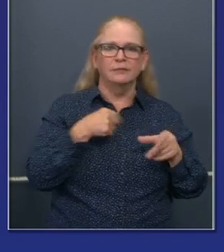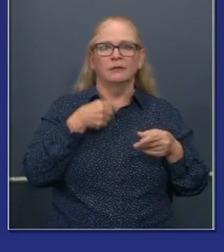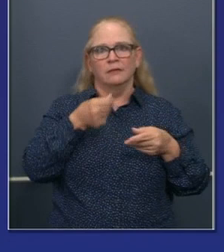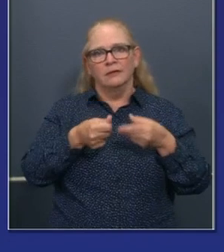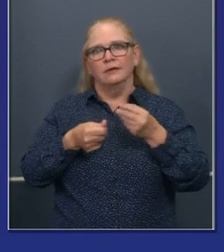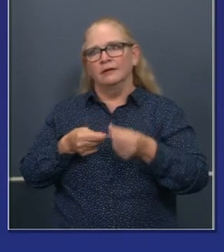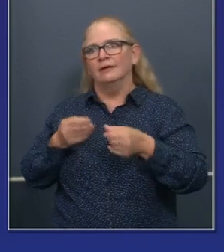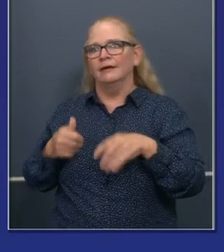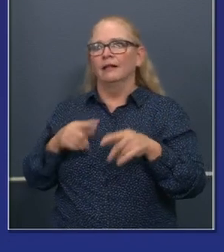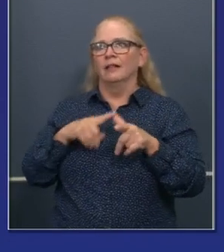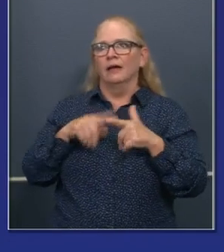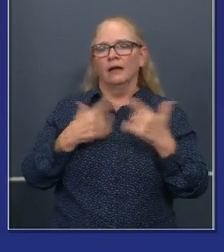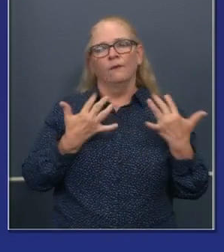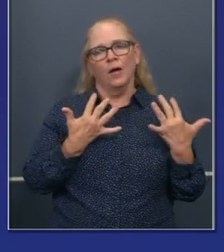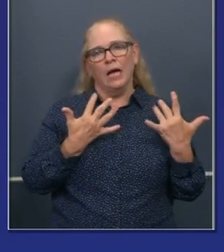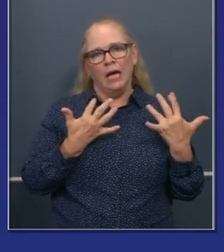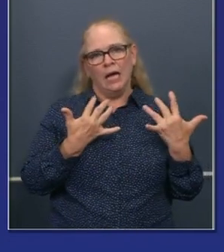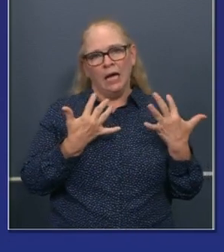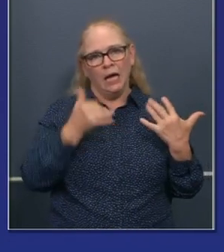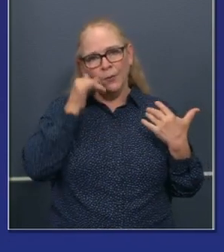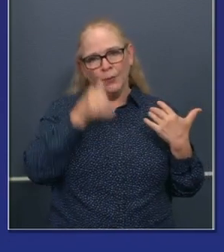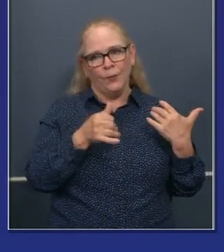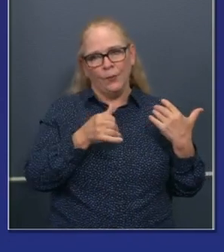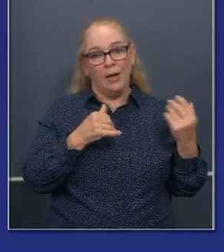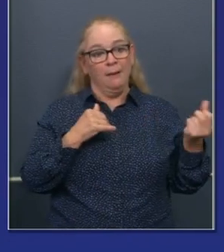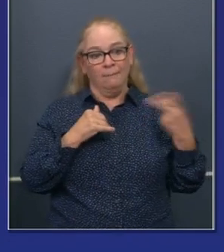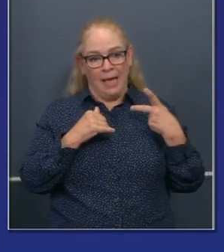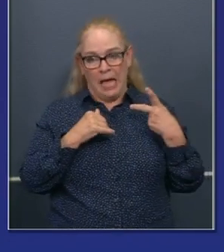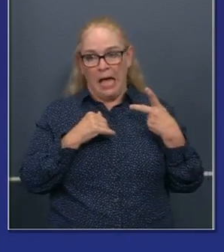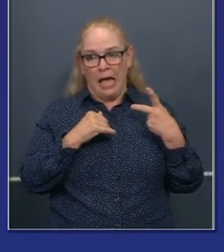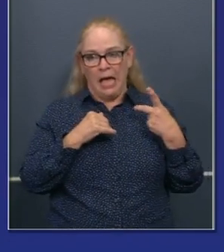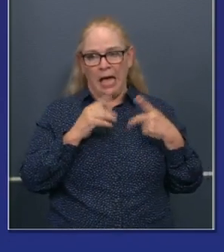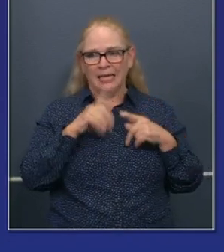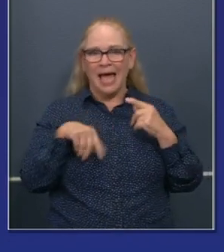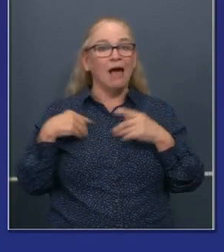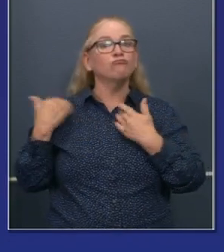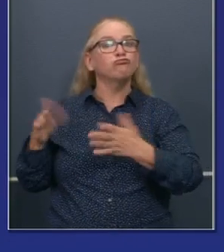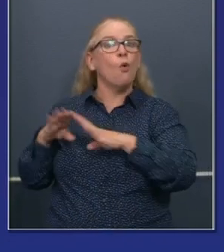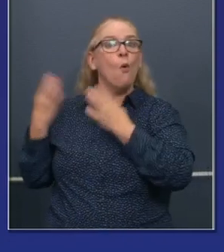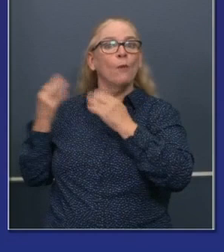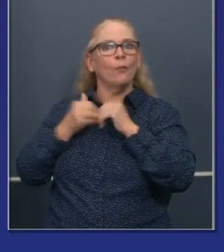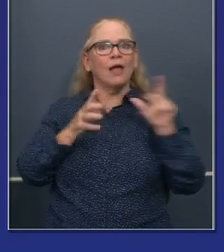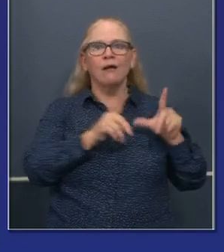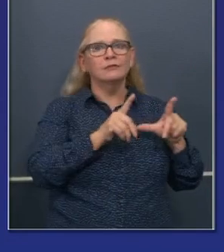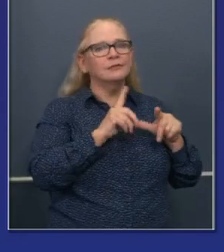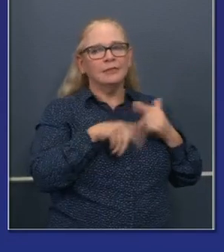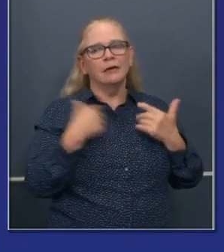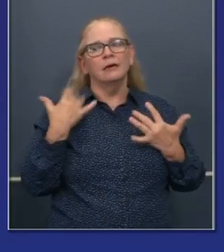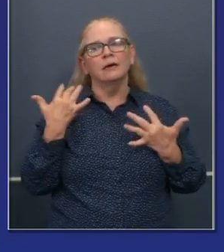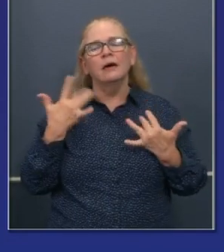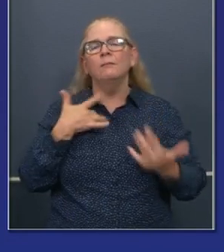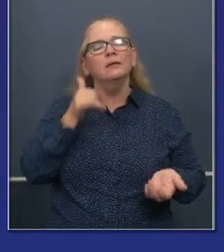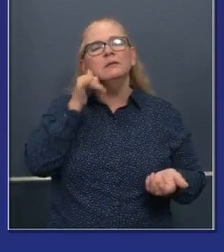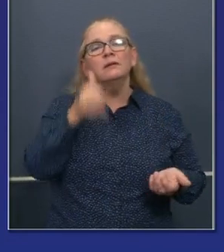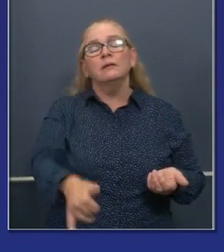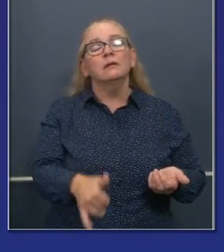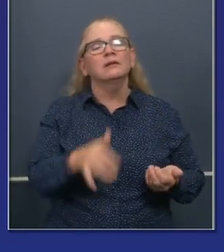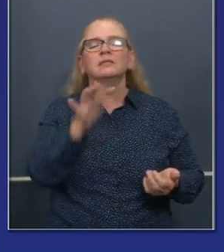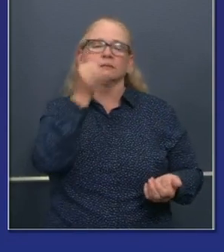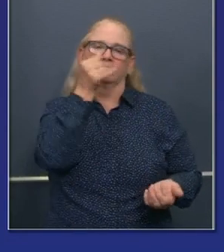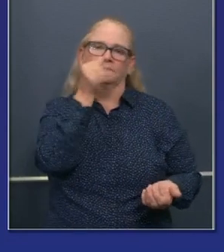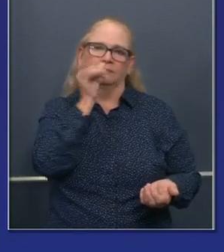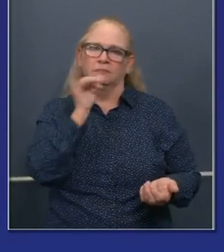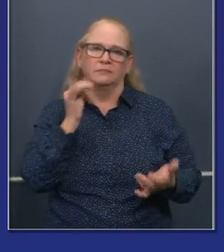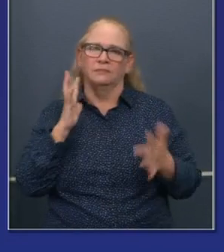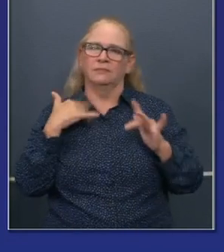to get a simple business license. That's absurd. And I recognize now my responsibility as governor, uh, to make sure,